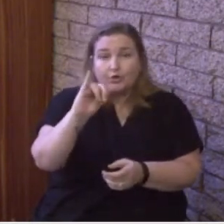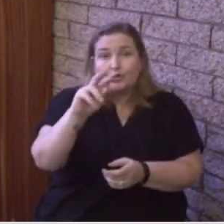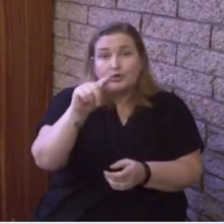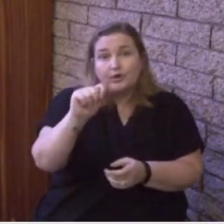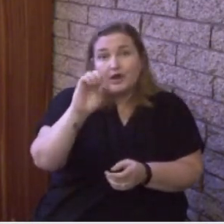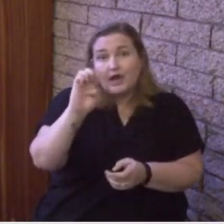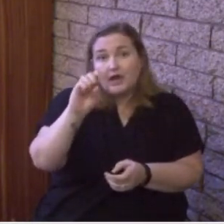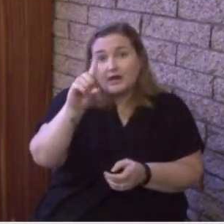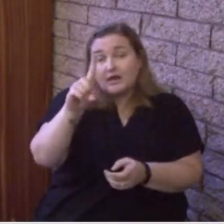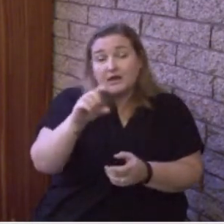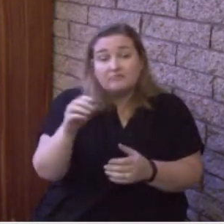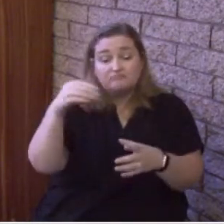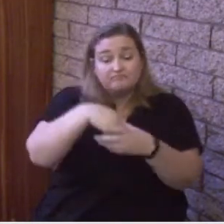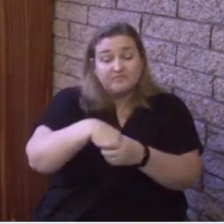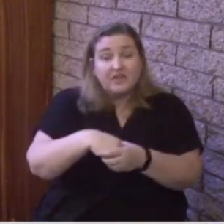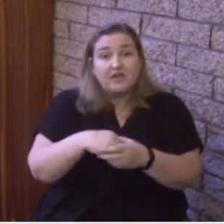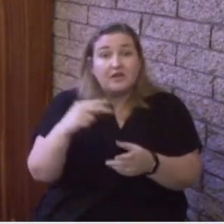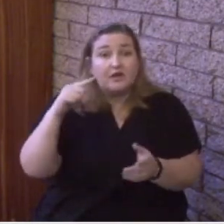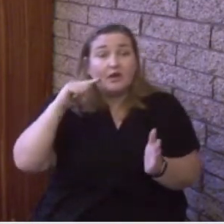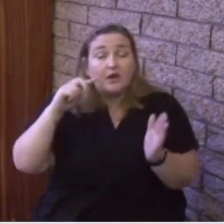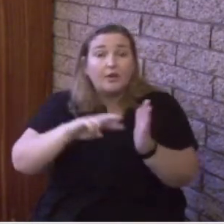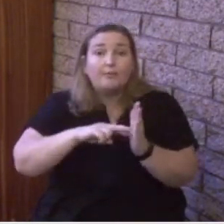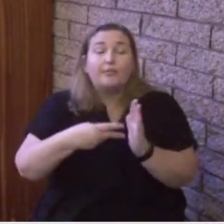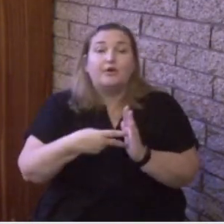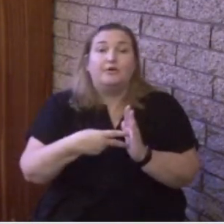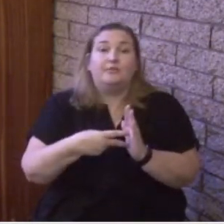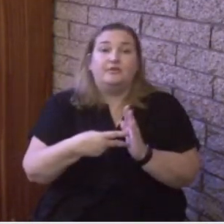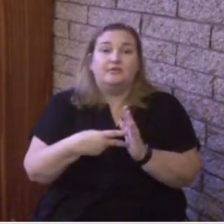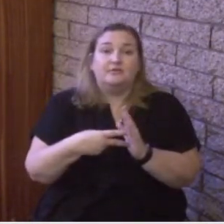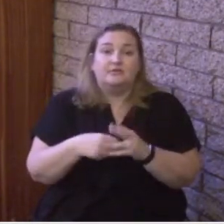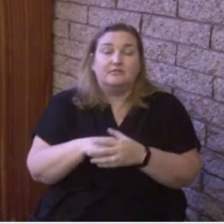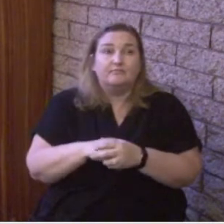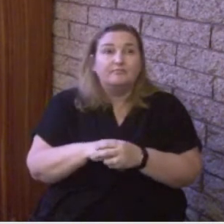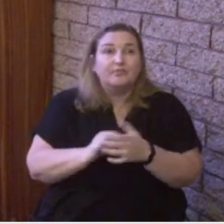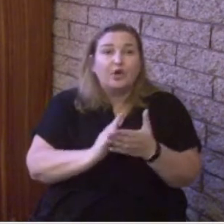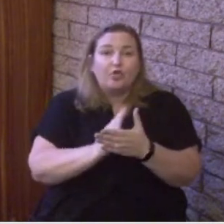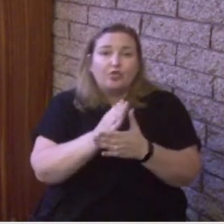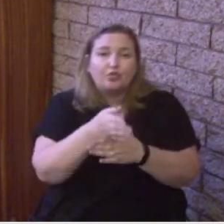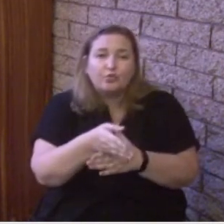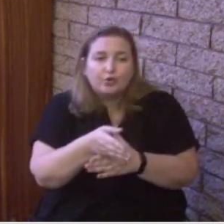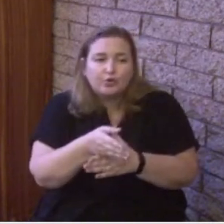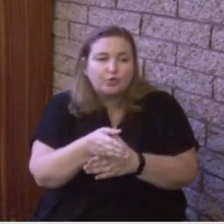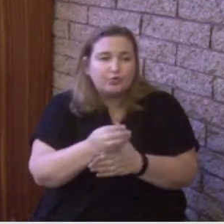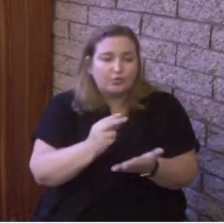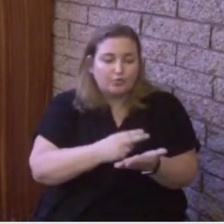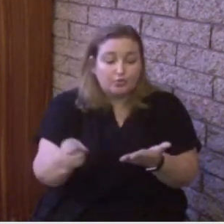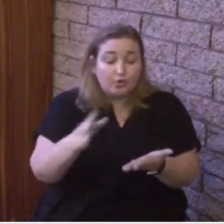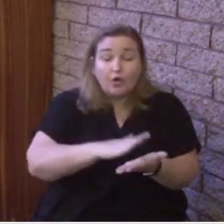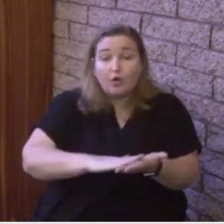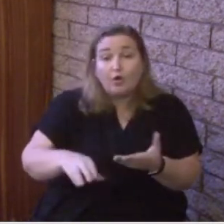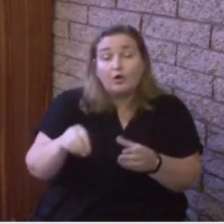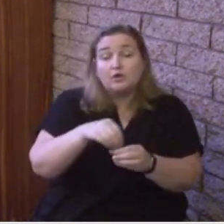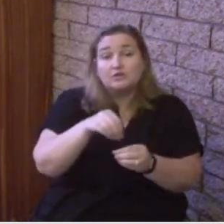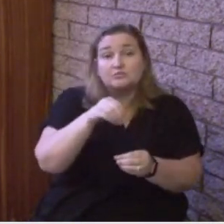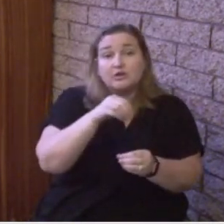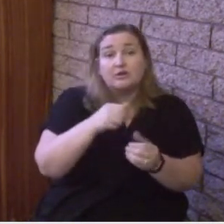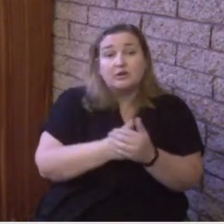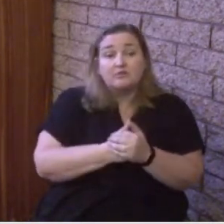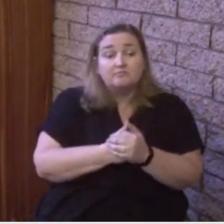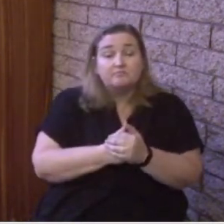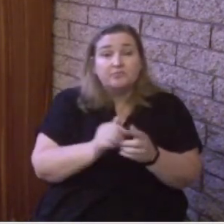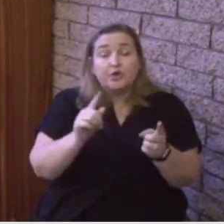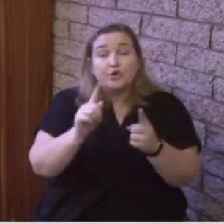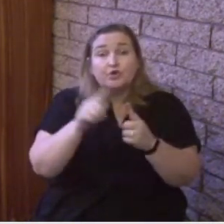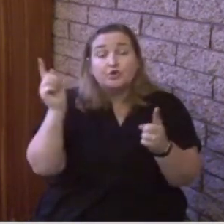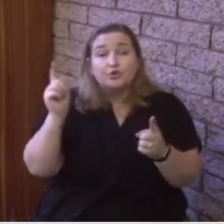We are united through the presence and power of the Holy Spirit. We are united to further God's